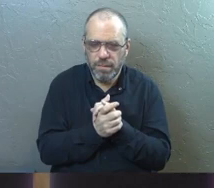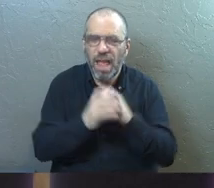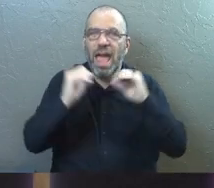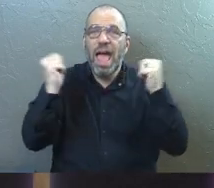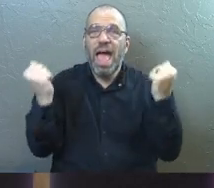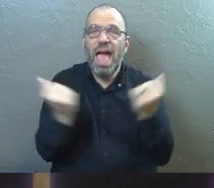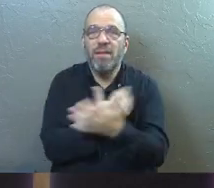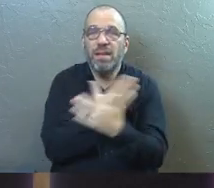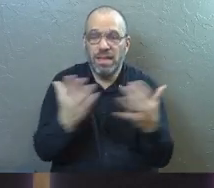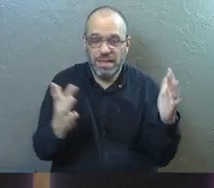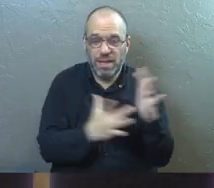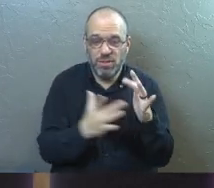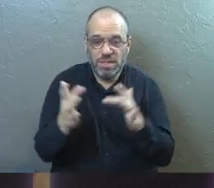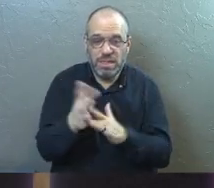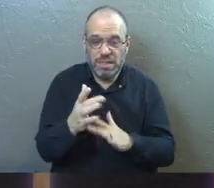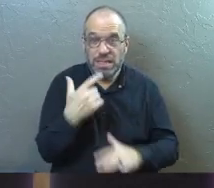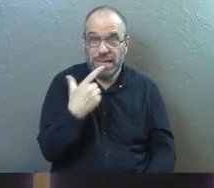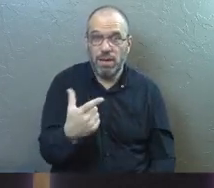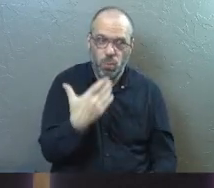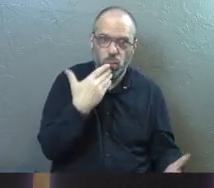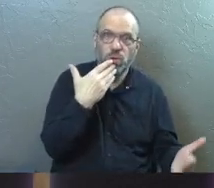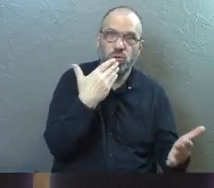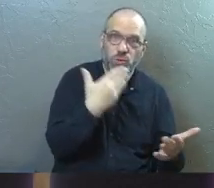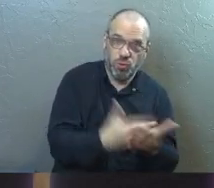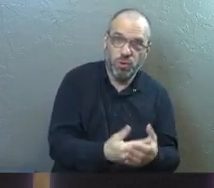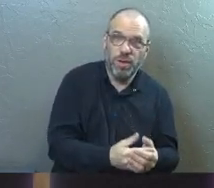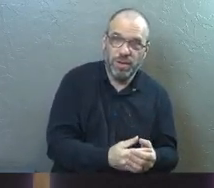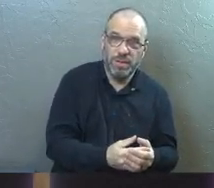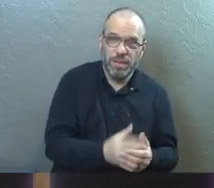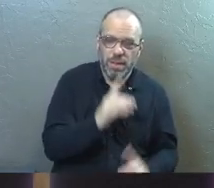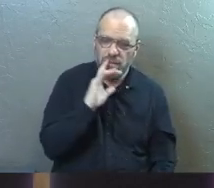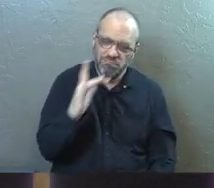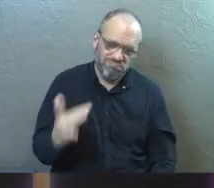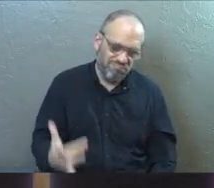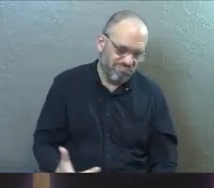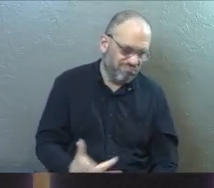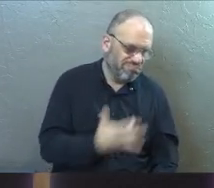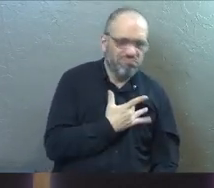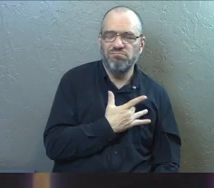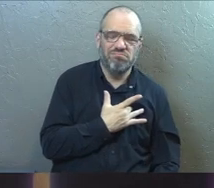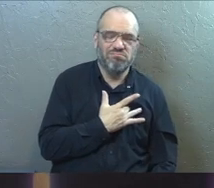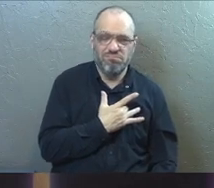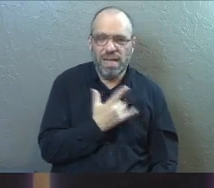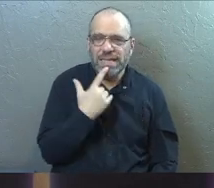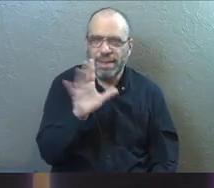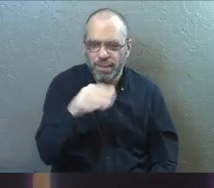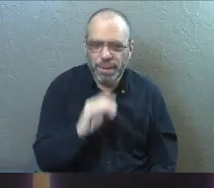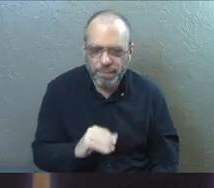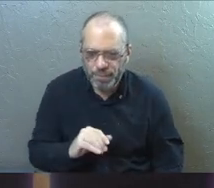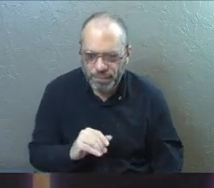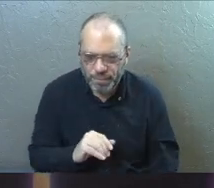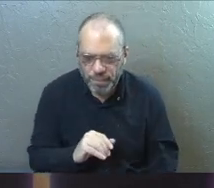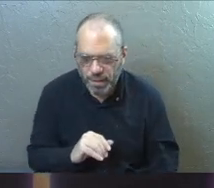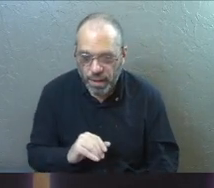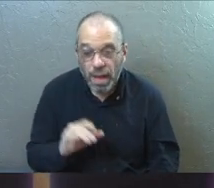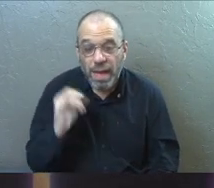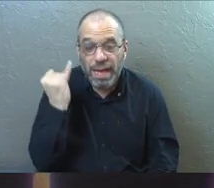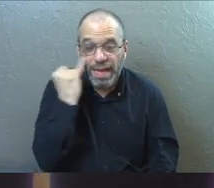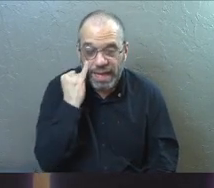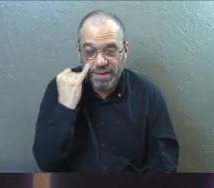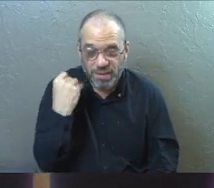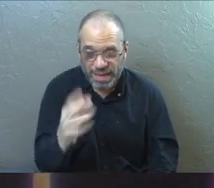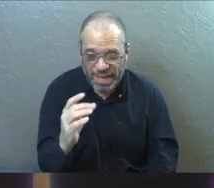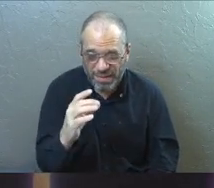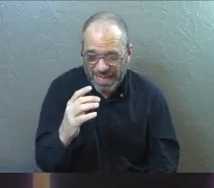everything Jesus said was good stirs my soul look at what he says here he says and if you